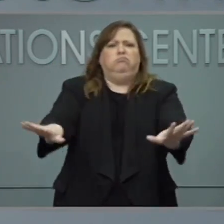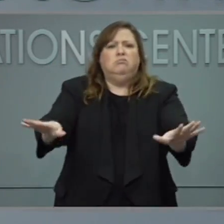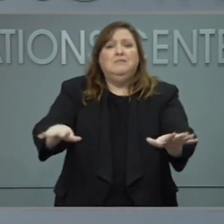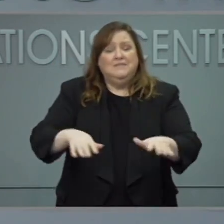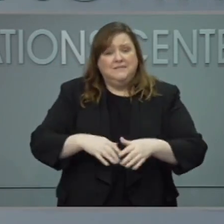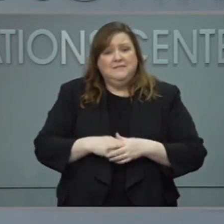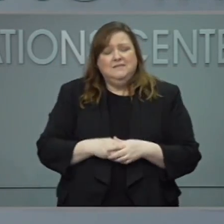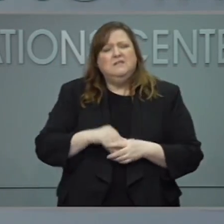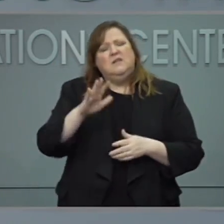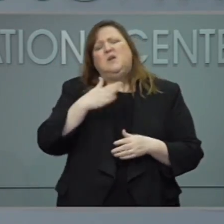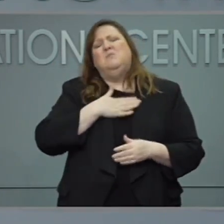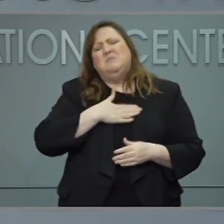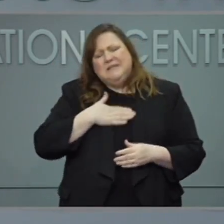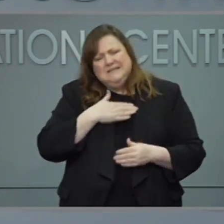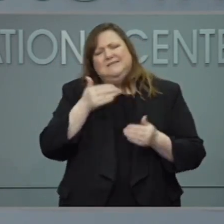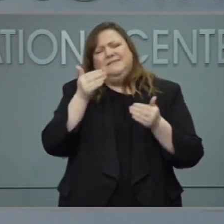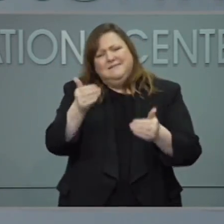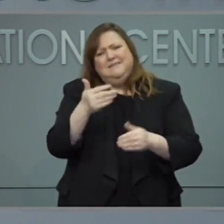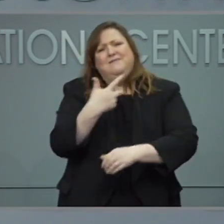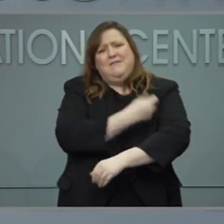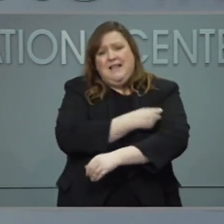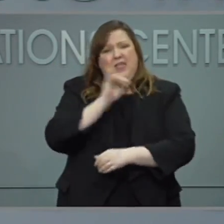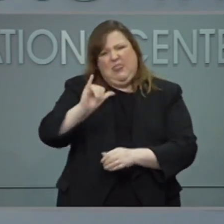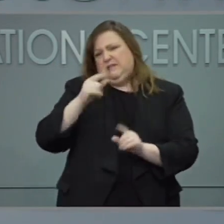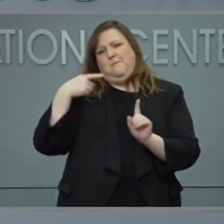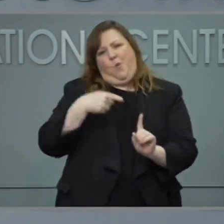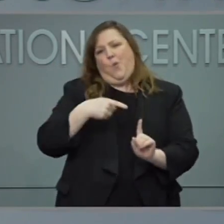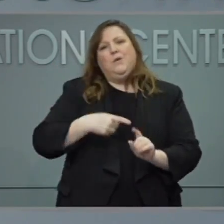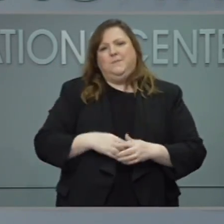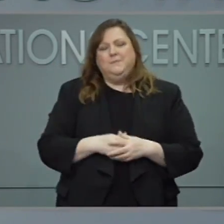That's the bottom line. Next question, please.